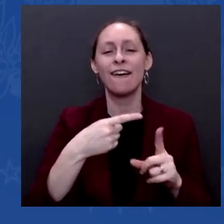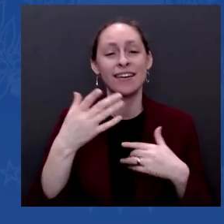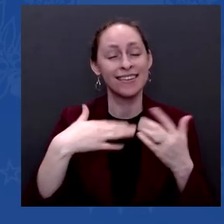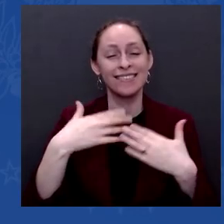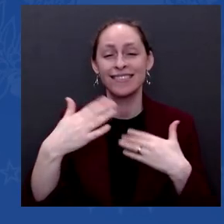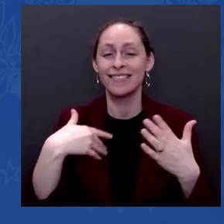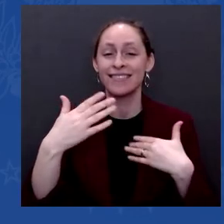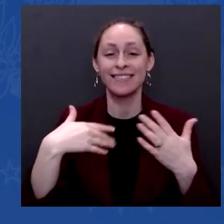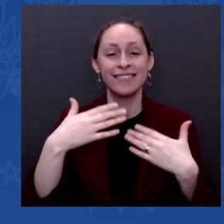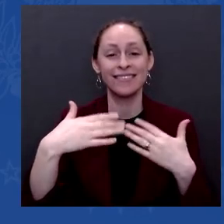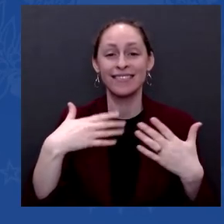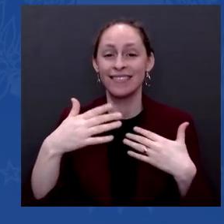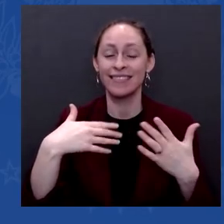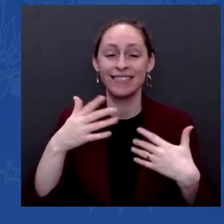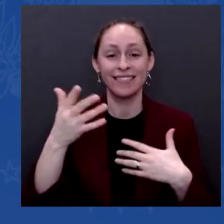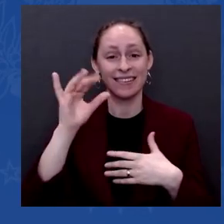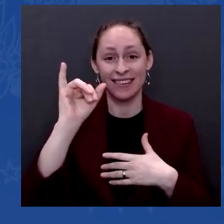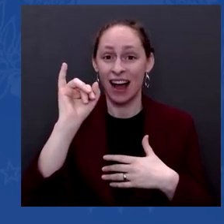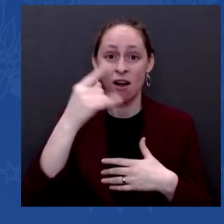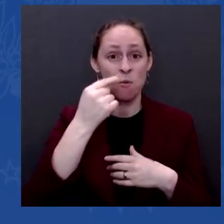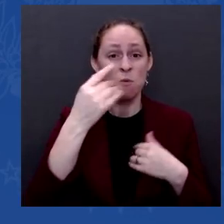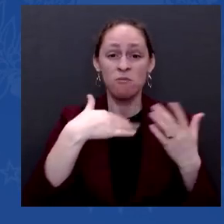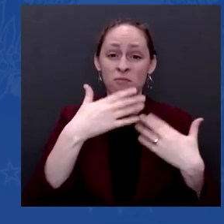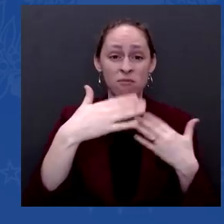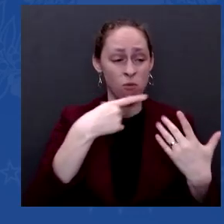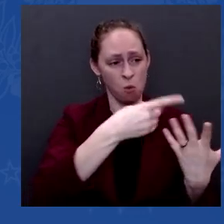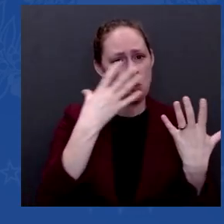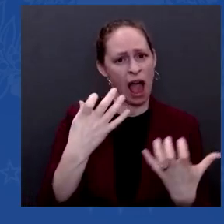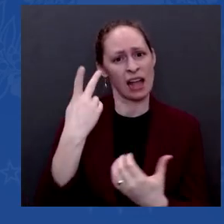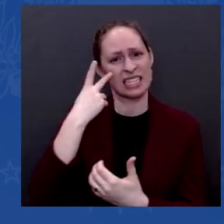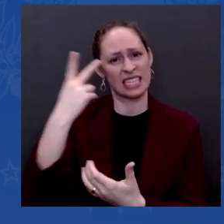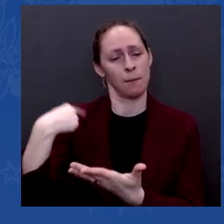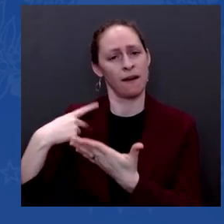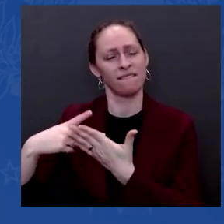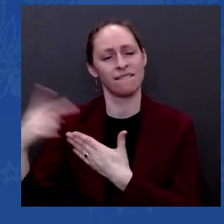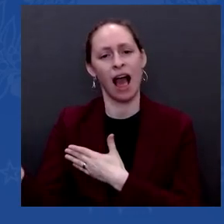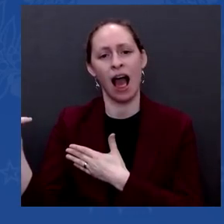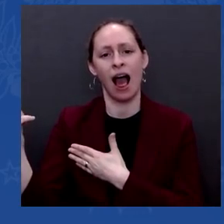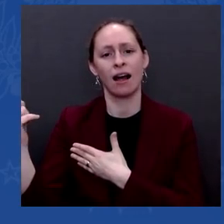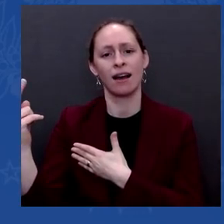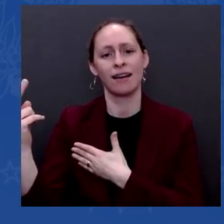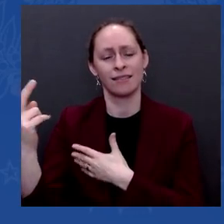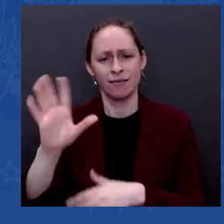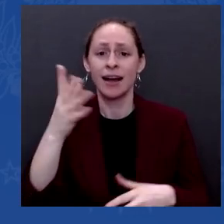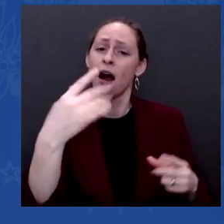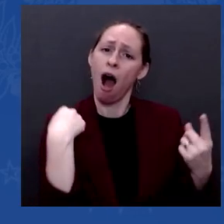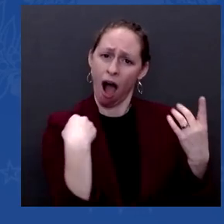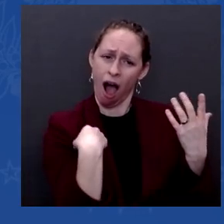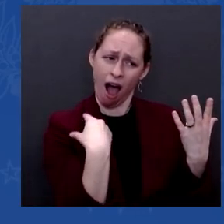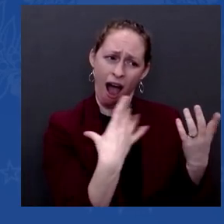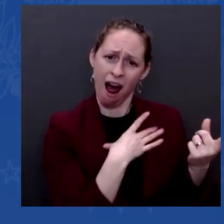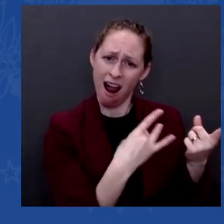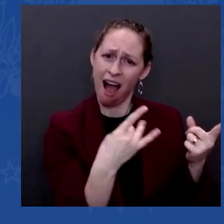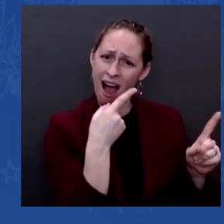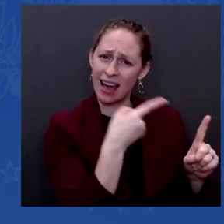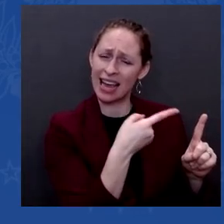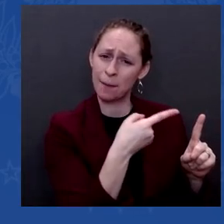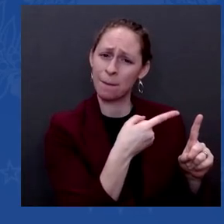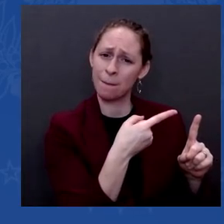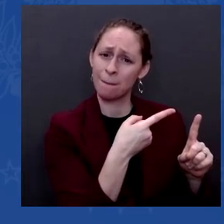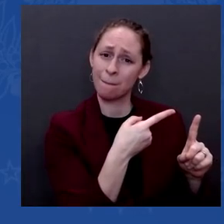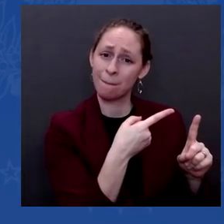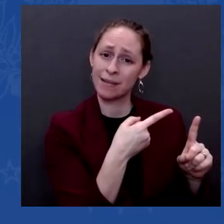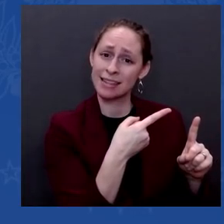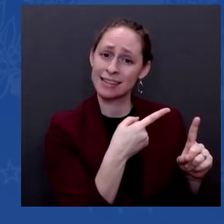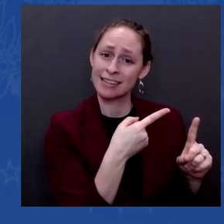objective. Make sure that there's nothing I do that makes me look good in the mind, in